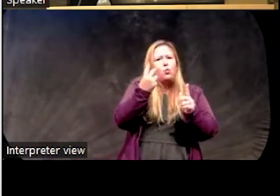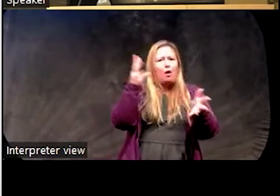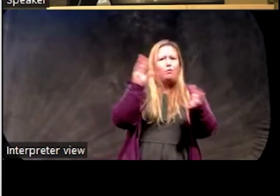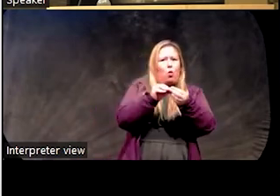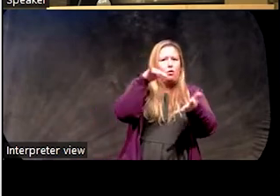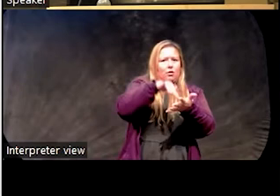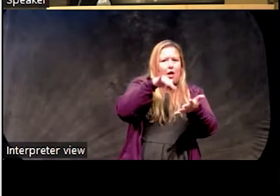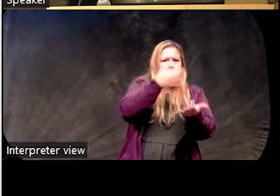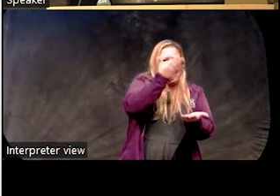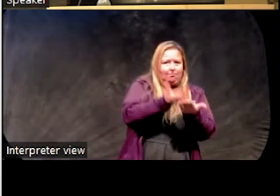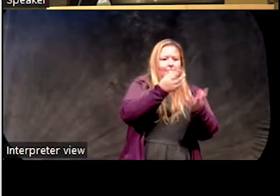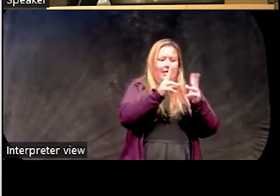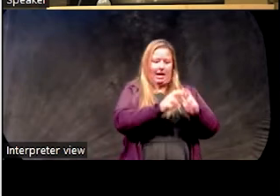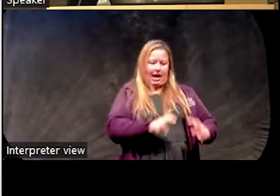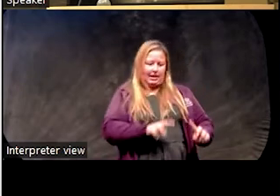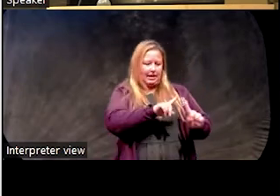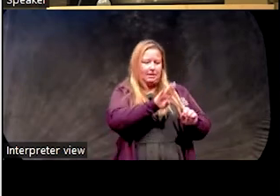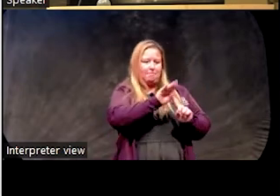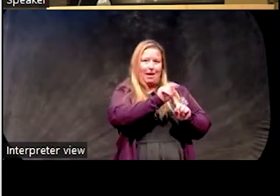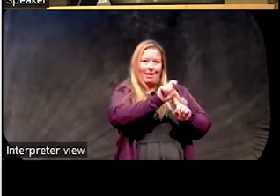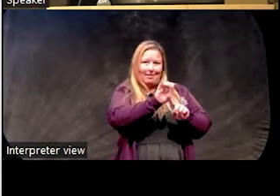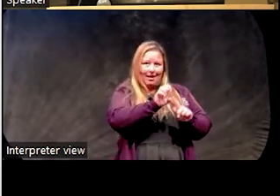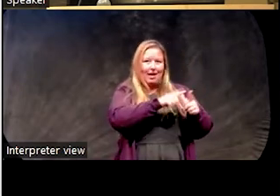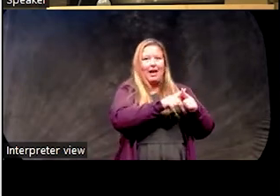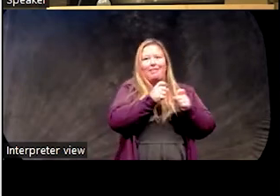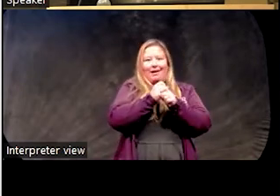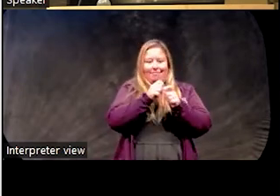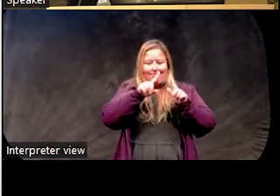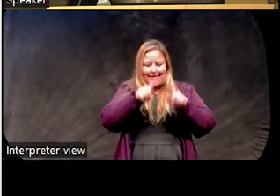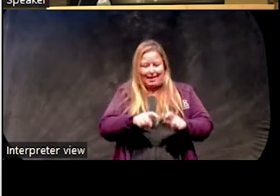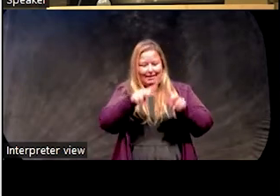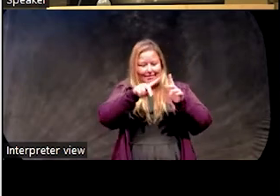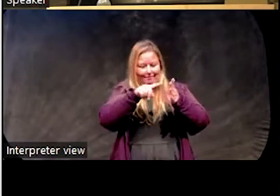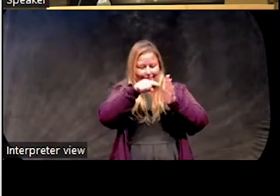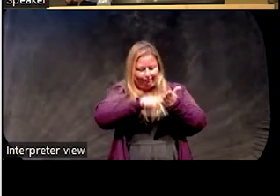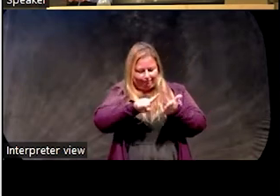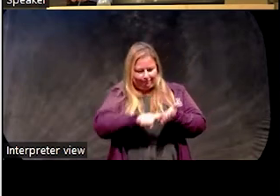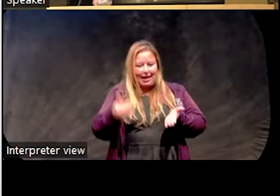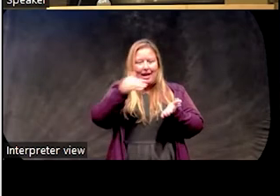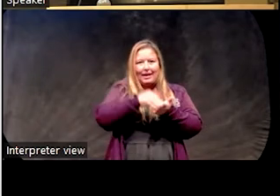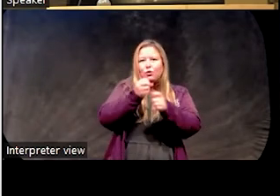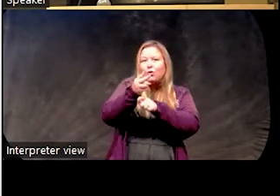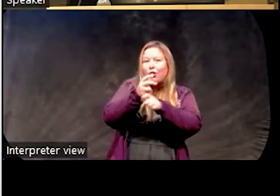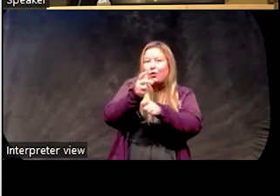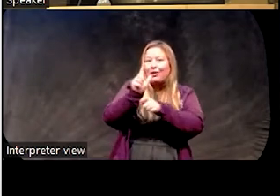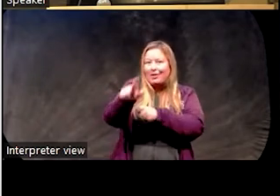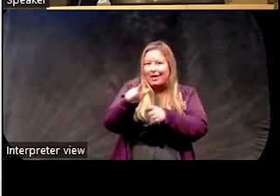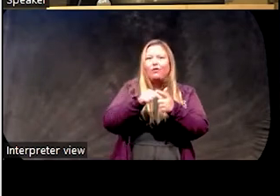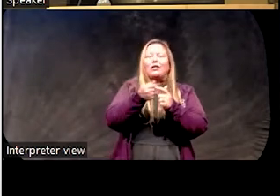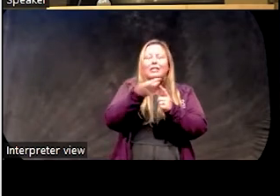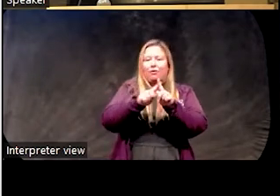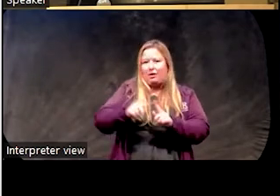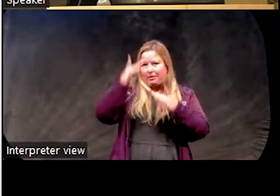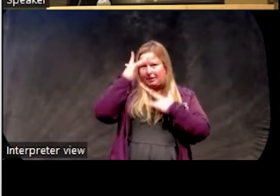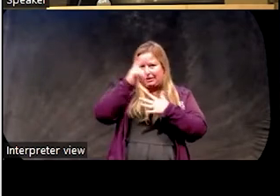that assess people at baseline and then two to three years later for a number of conditions. All of these are